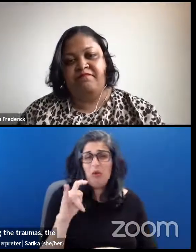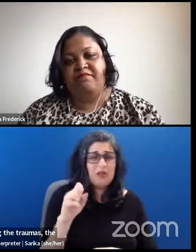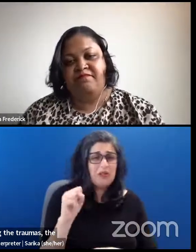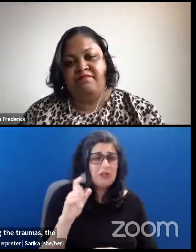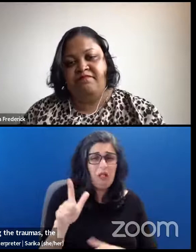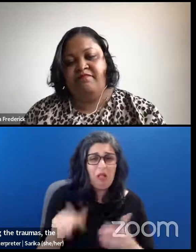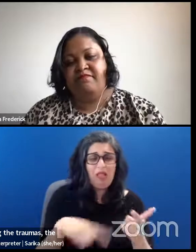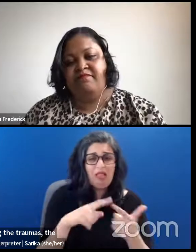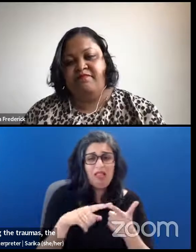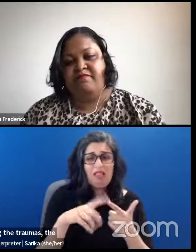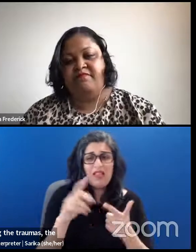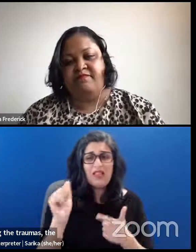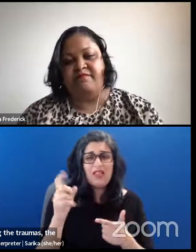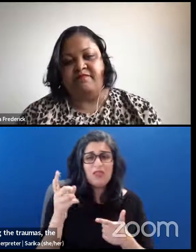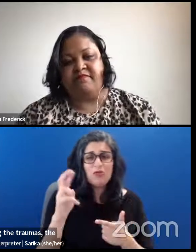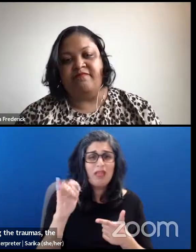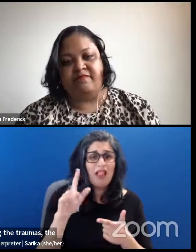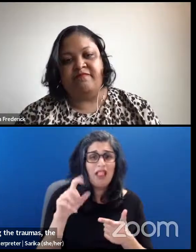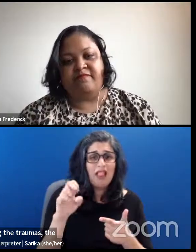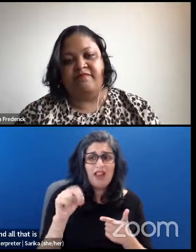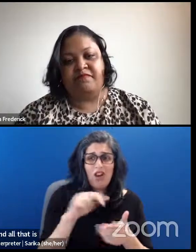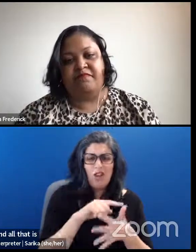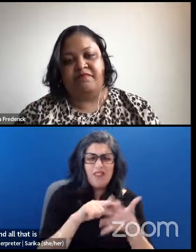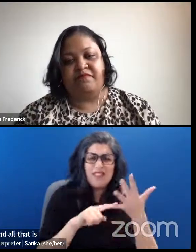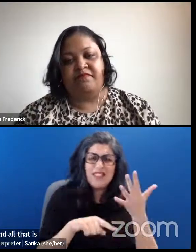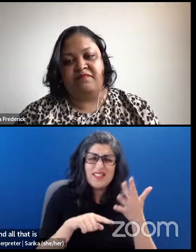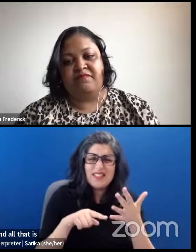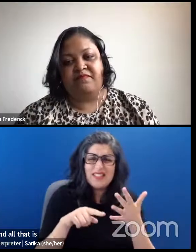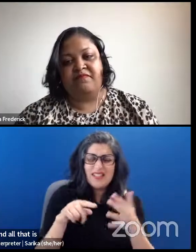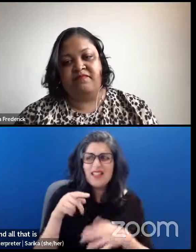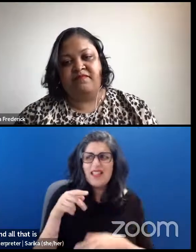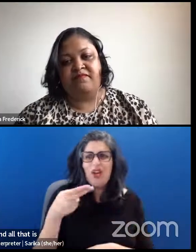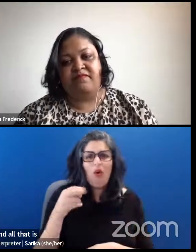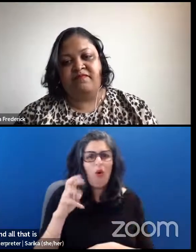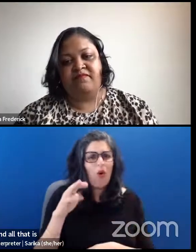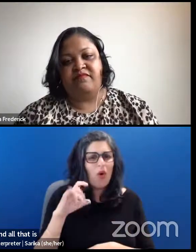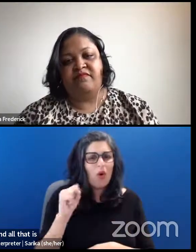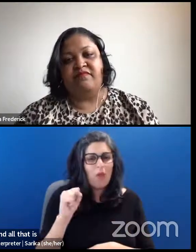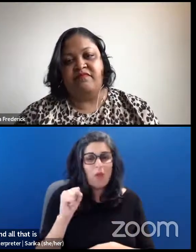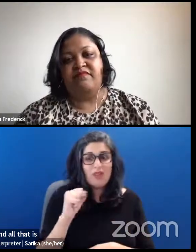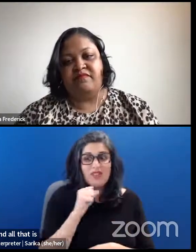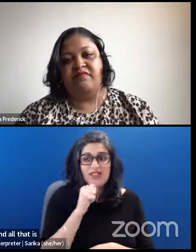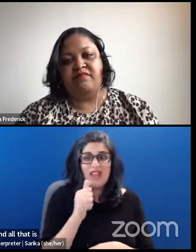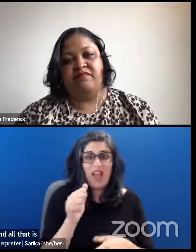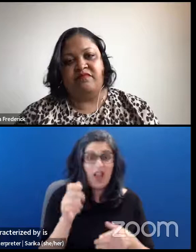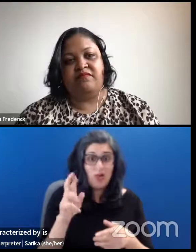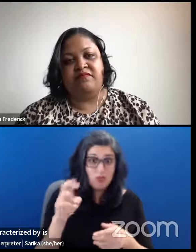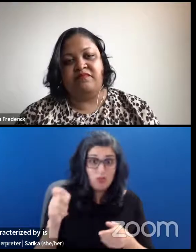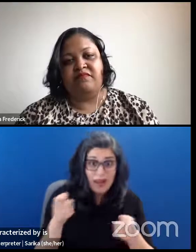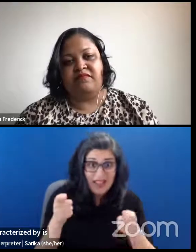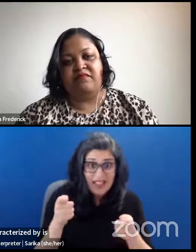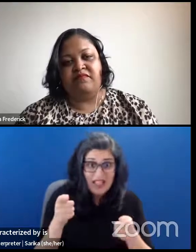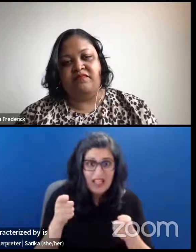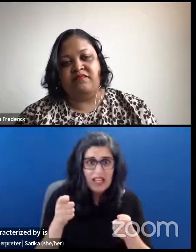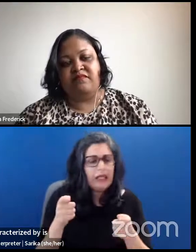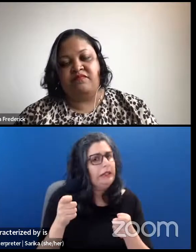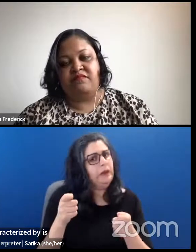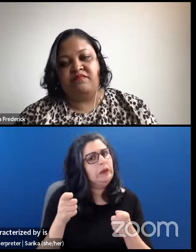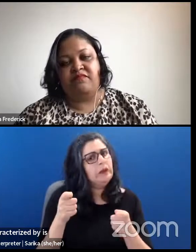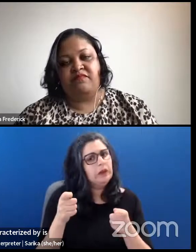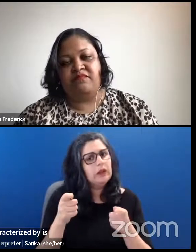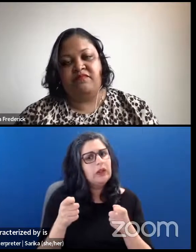sympathetic tone is characterized by is really damaging to our health in the long run. And it's absolutely,